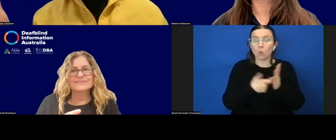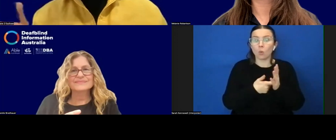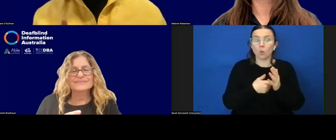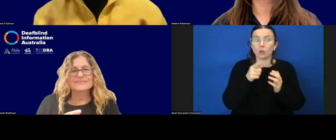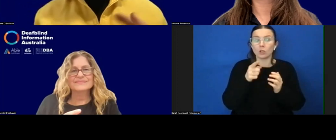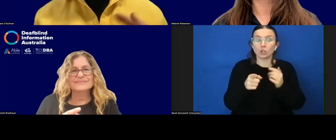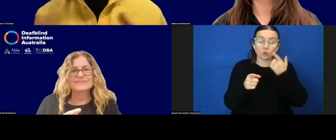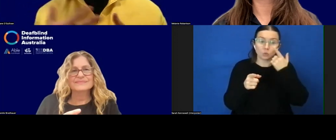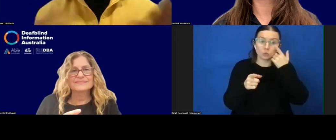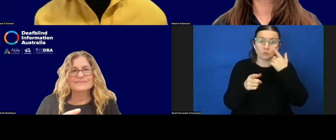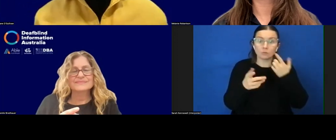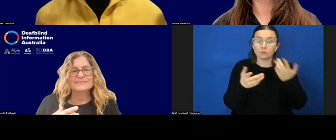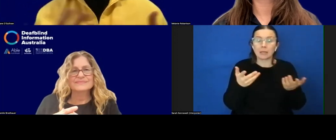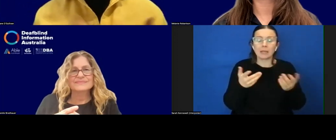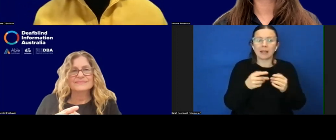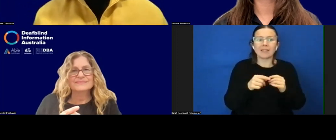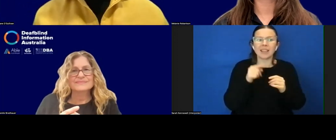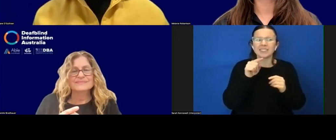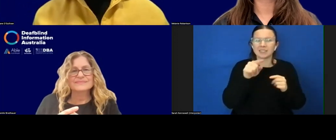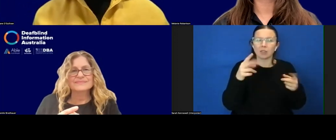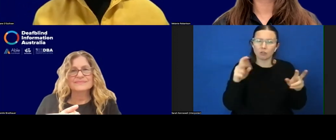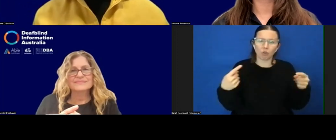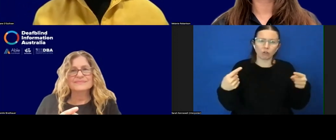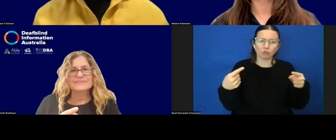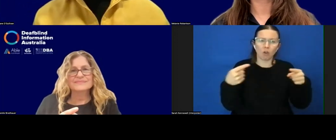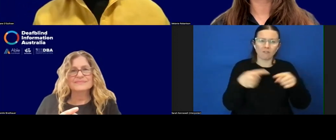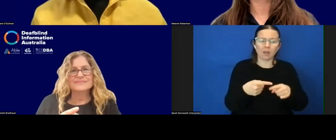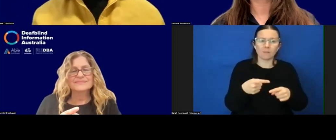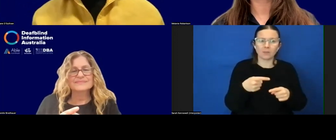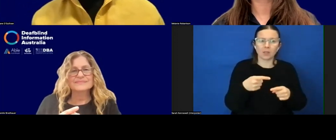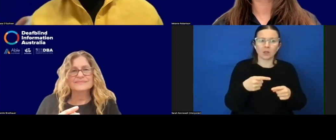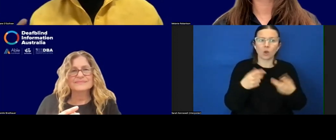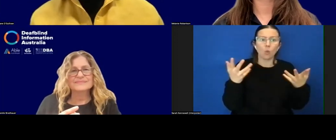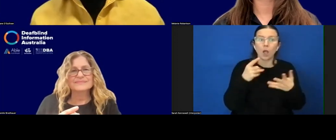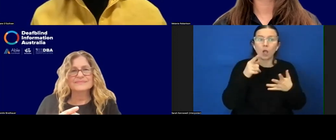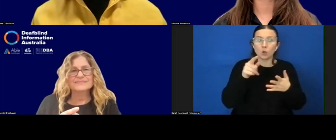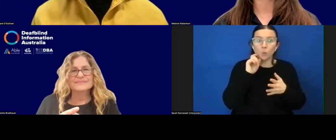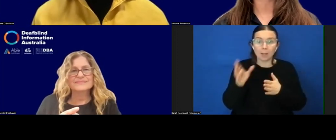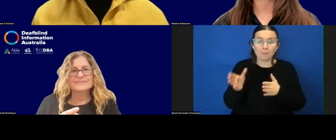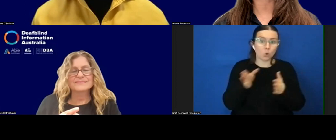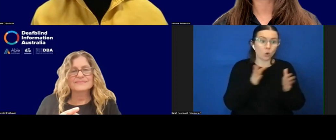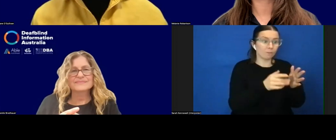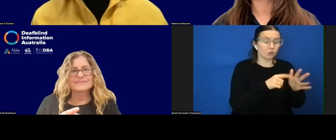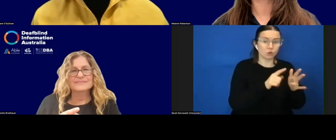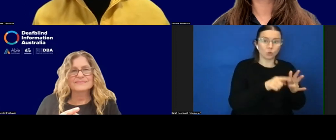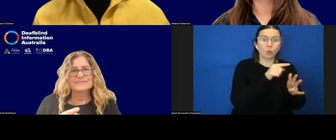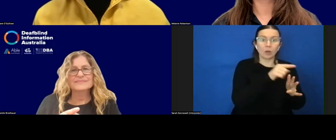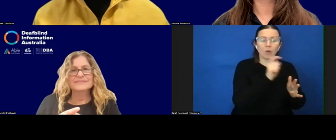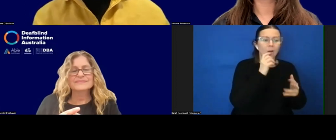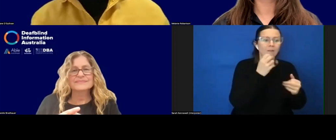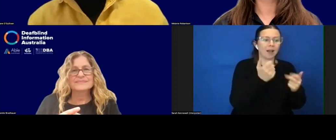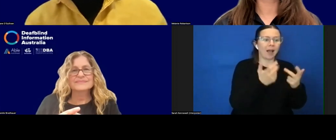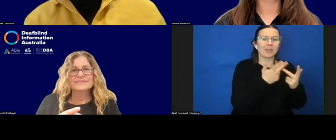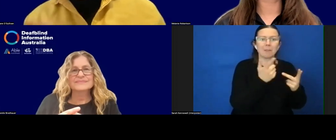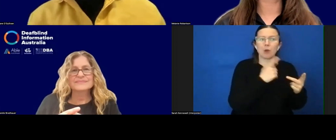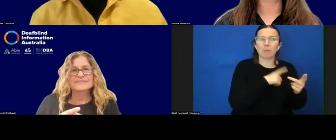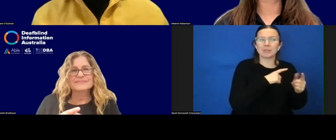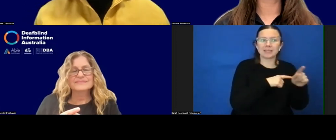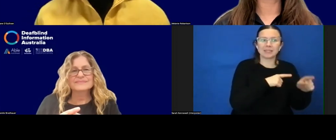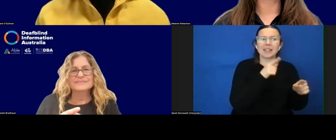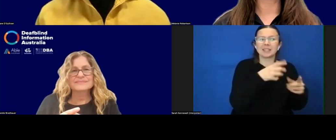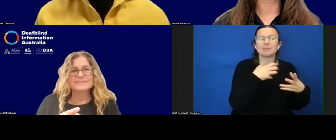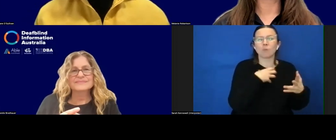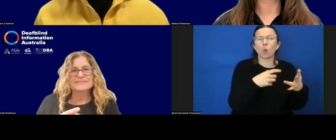you know, and that's where that huge crossover is, is that where you're moving to might have another purpose as well. That's more OT.